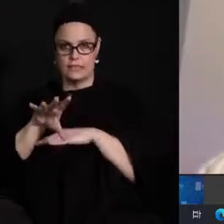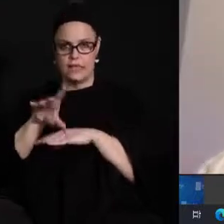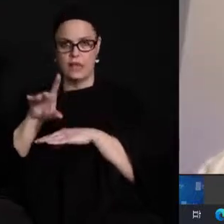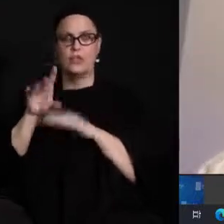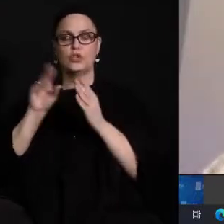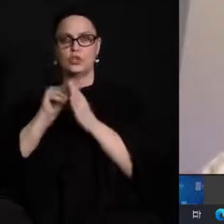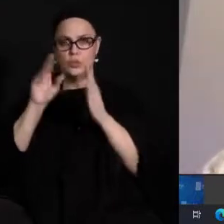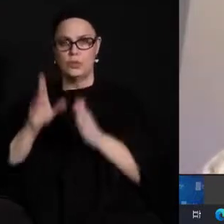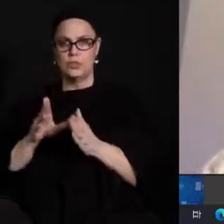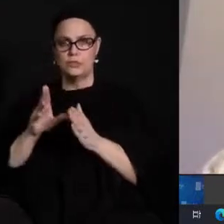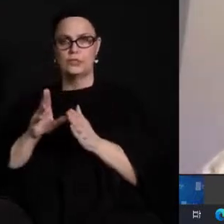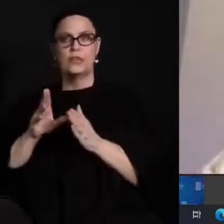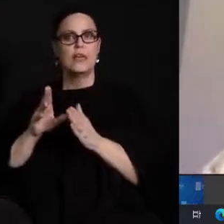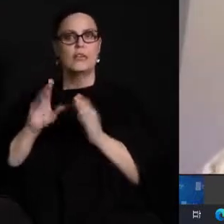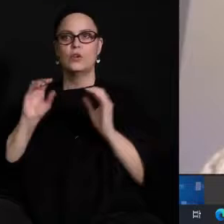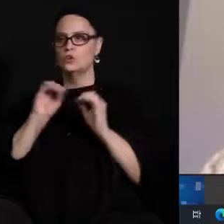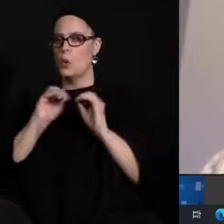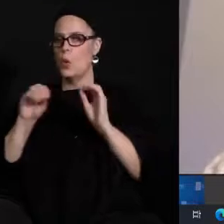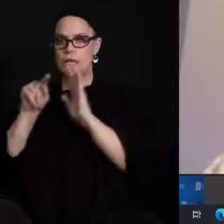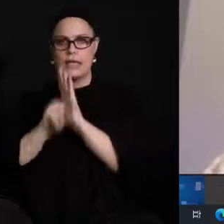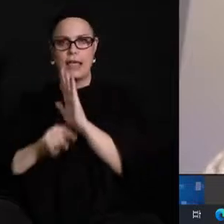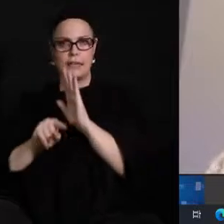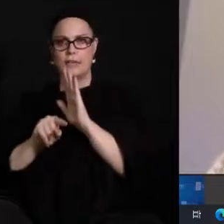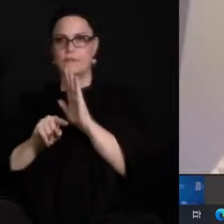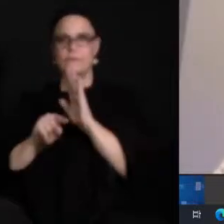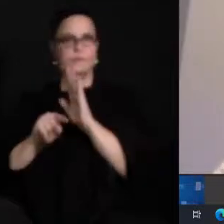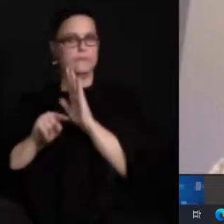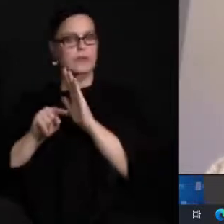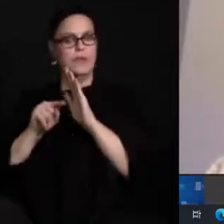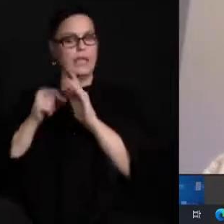affect them by getting a p or a pass on their transcript